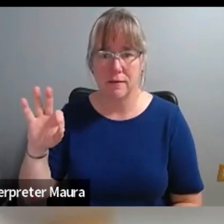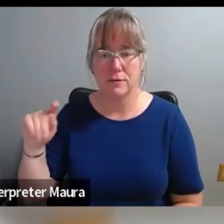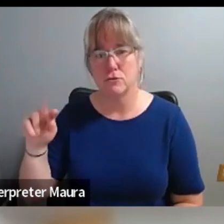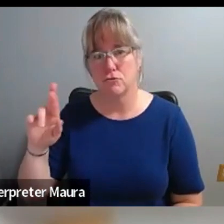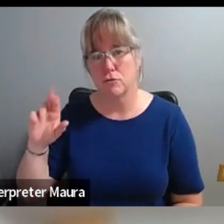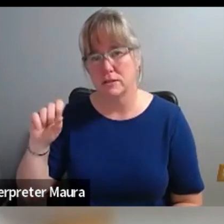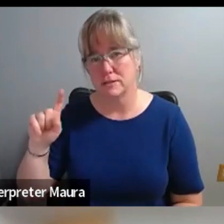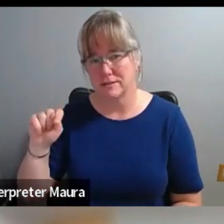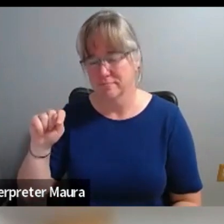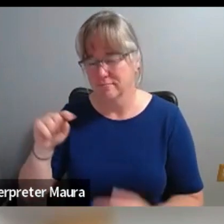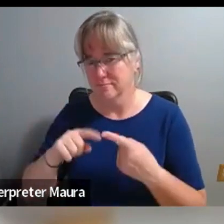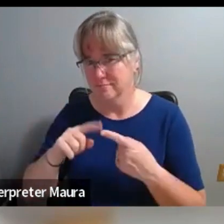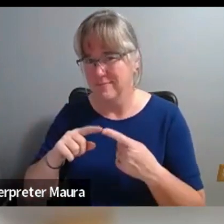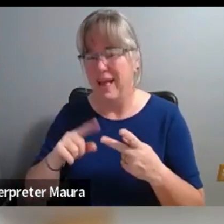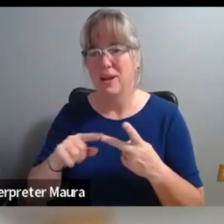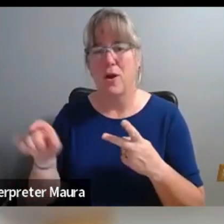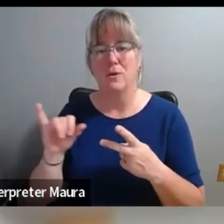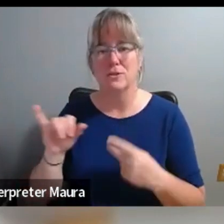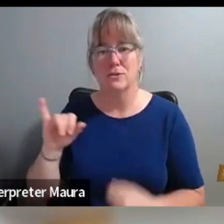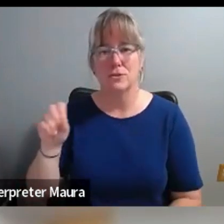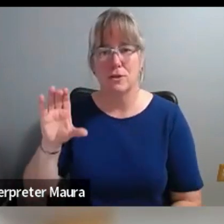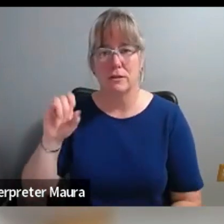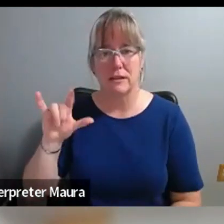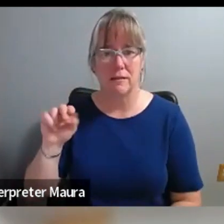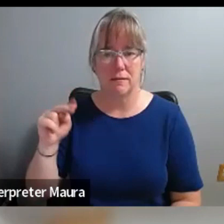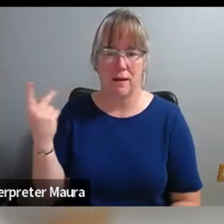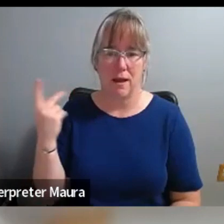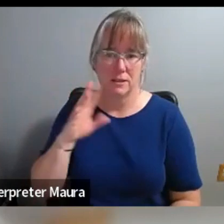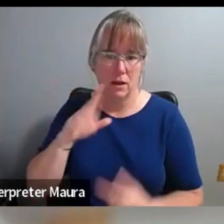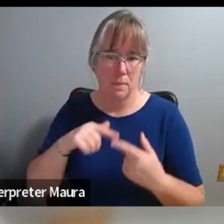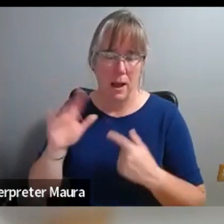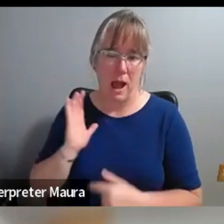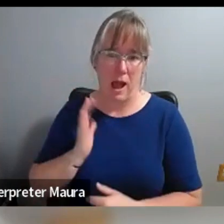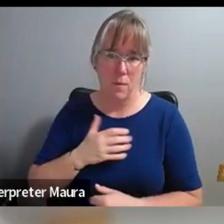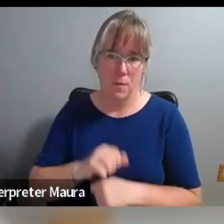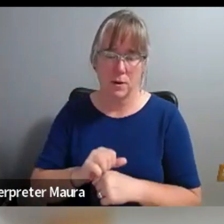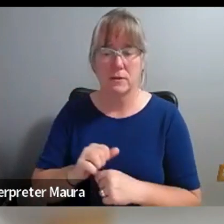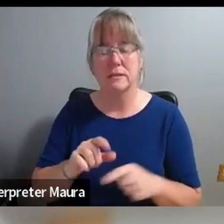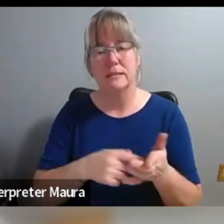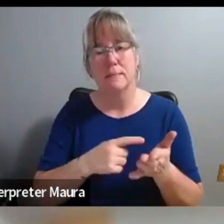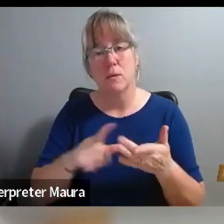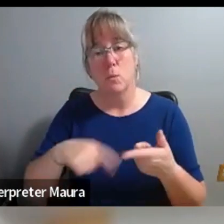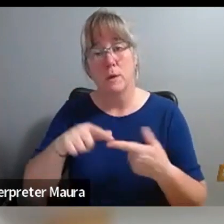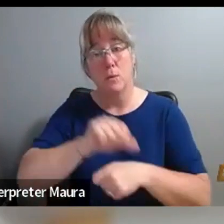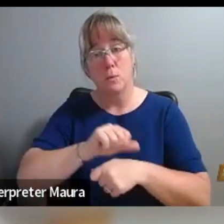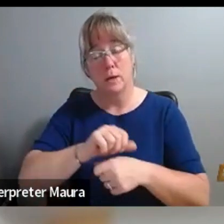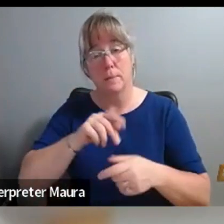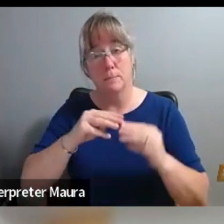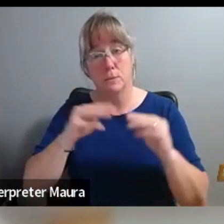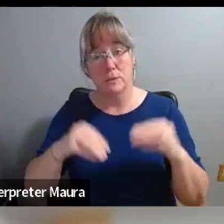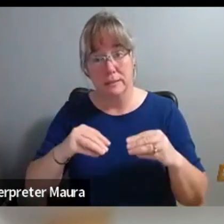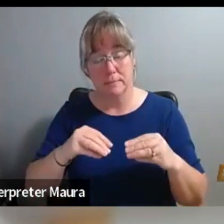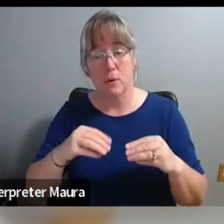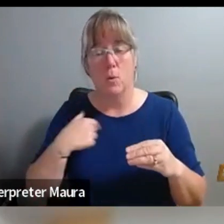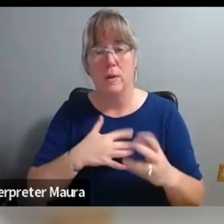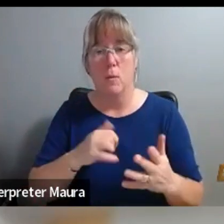something that Jocelyn and I talk a lot about in our work, which is I think sometimes as museum professionals, um, we want everything